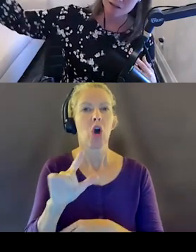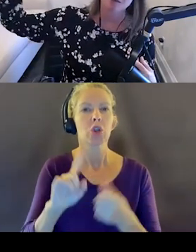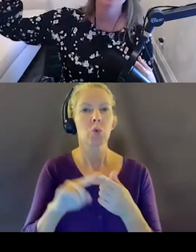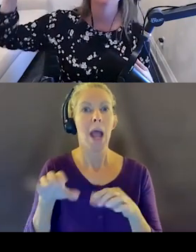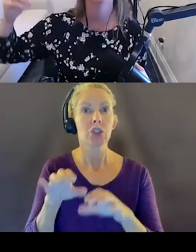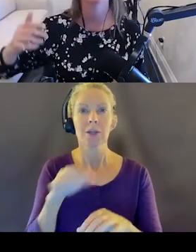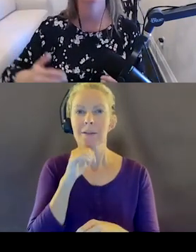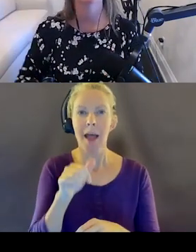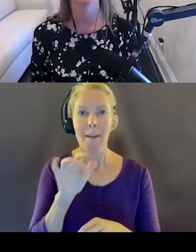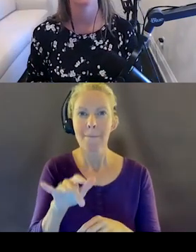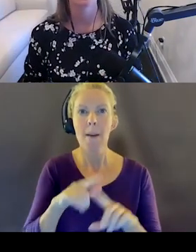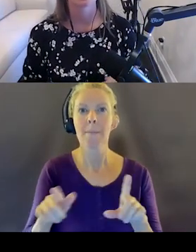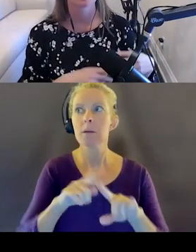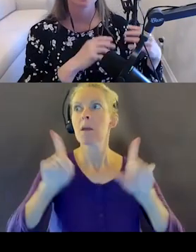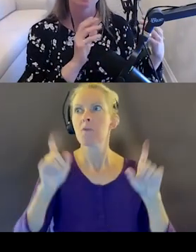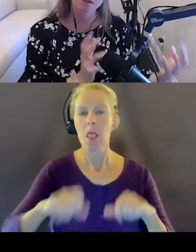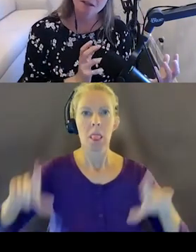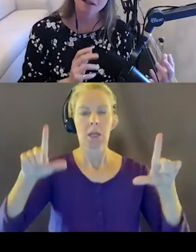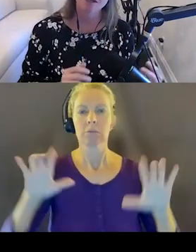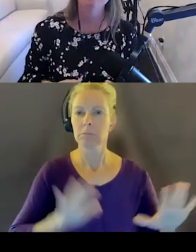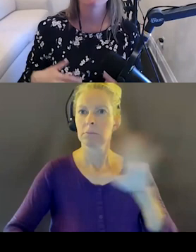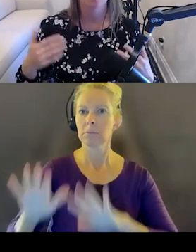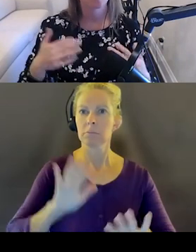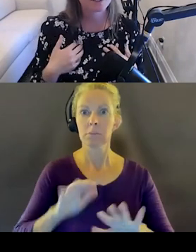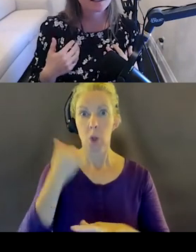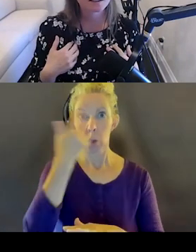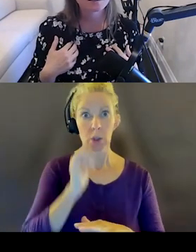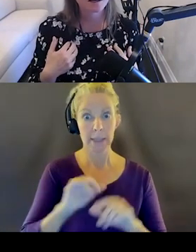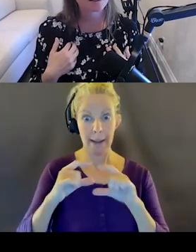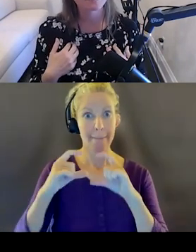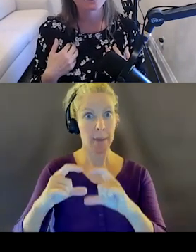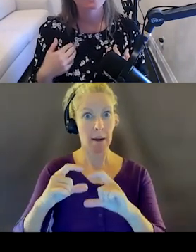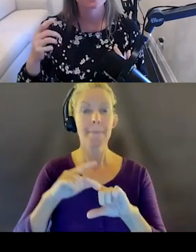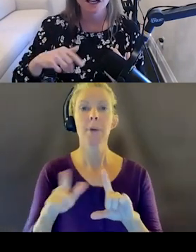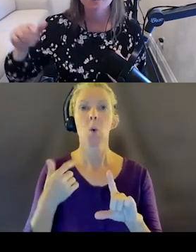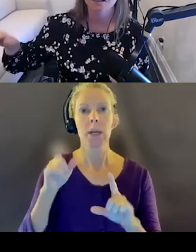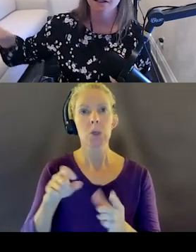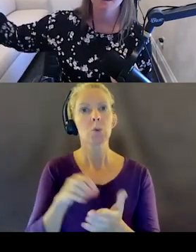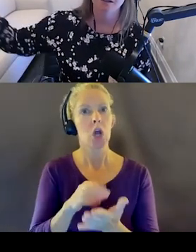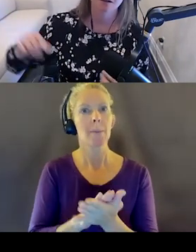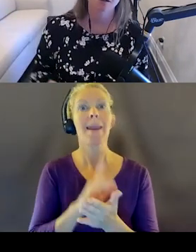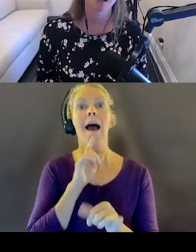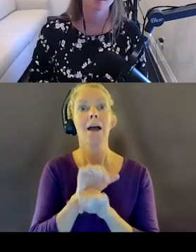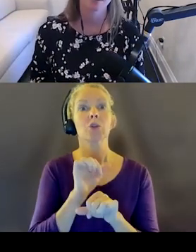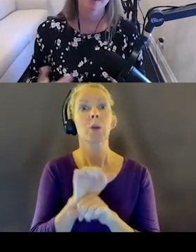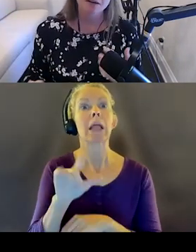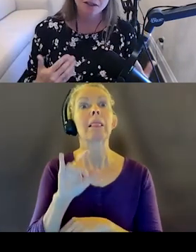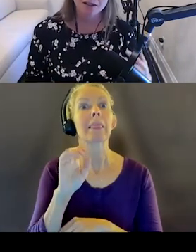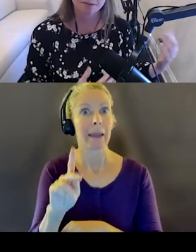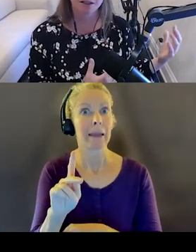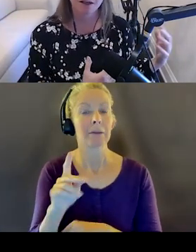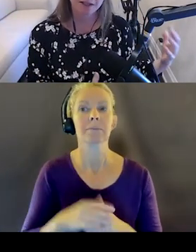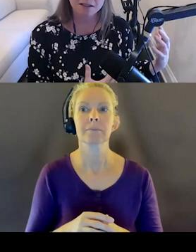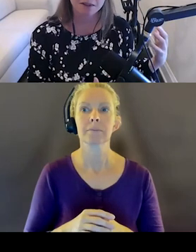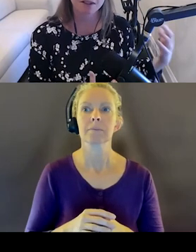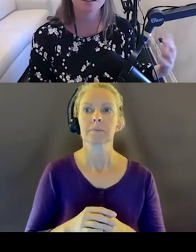they take you somewhere else. In this case, it's a link. So even though it looks like a button, we need to document it's actually a link in this context. And that really